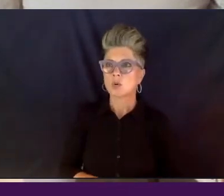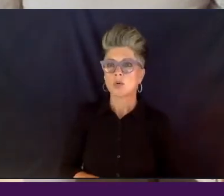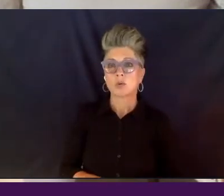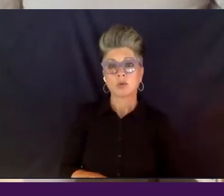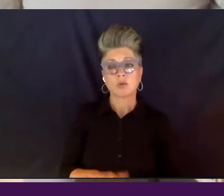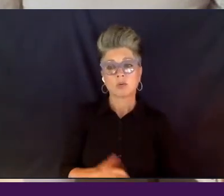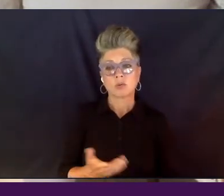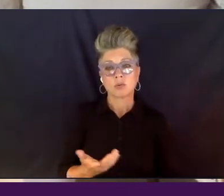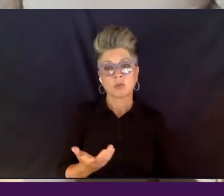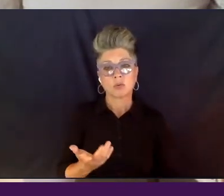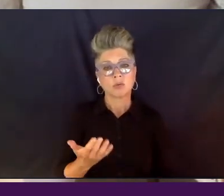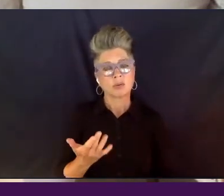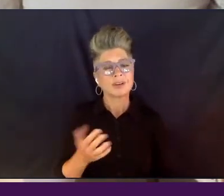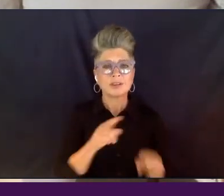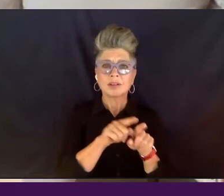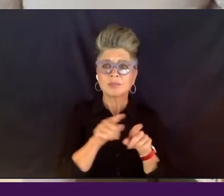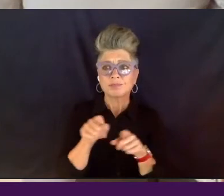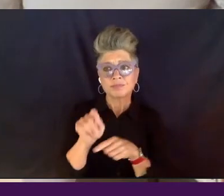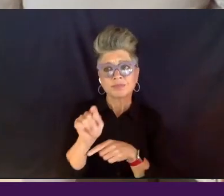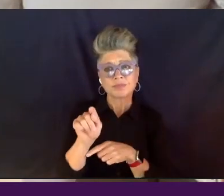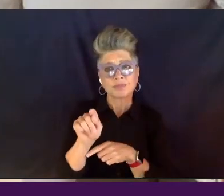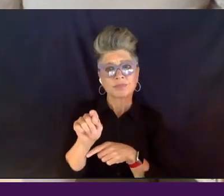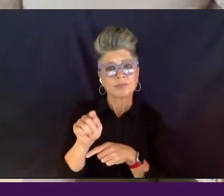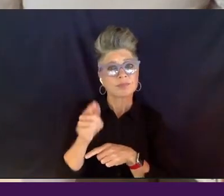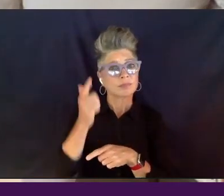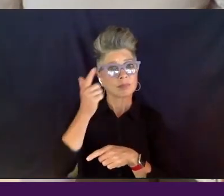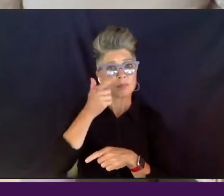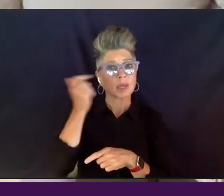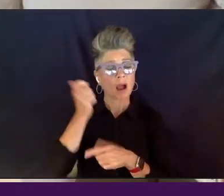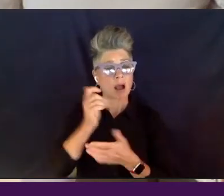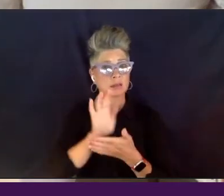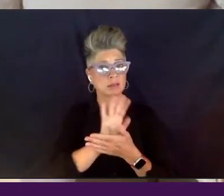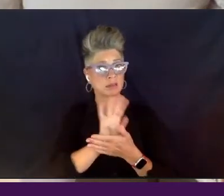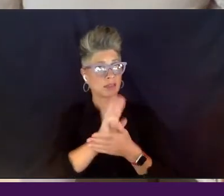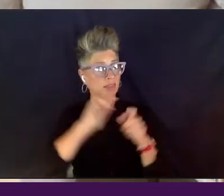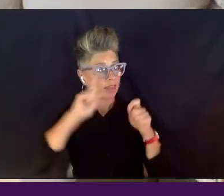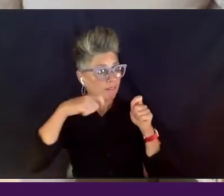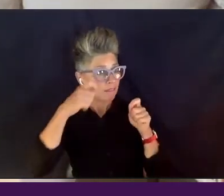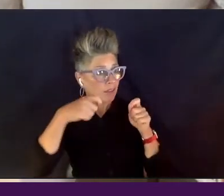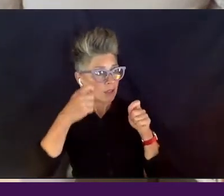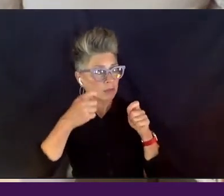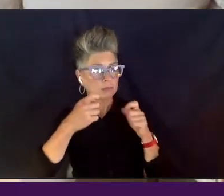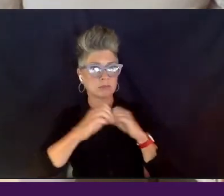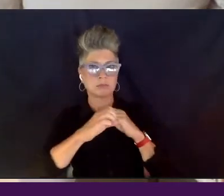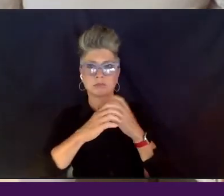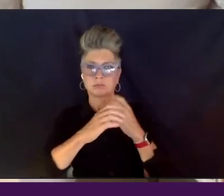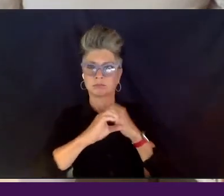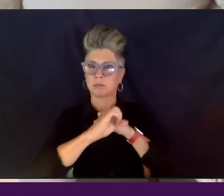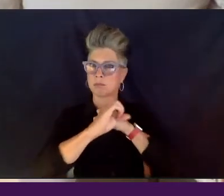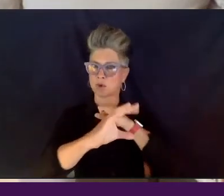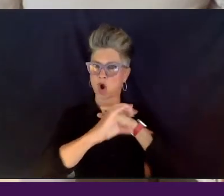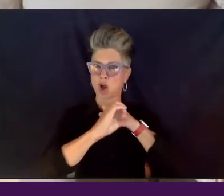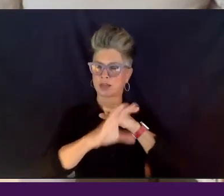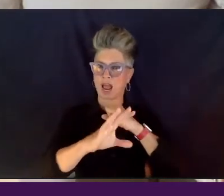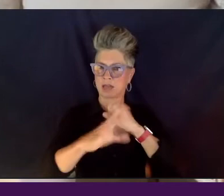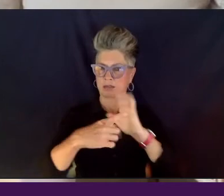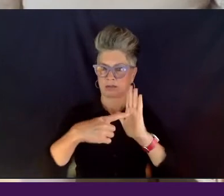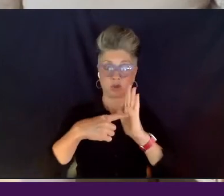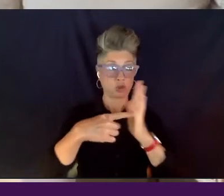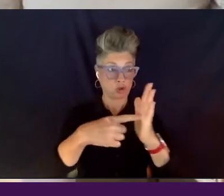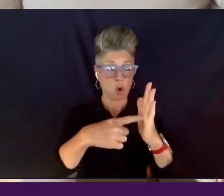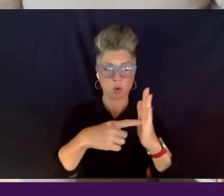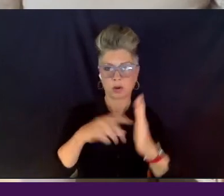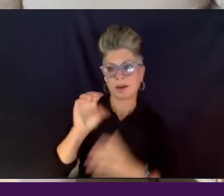also, uh, so they're actually, because the film, um, broadcast aired, uh, in October before